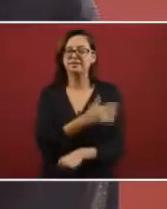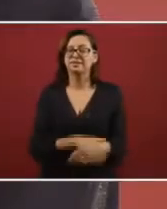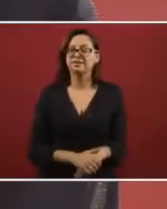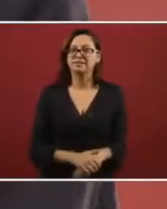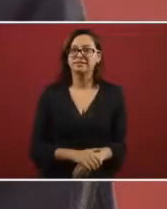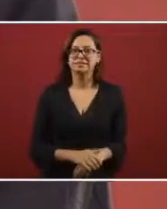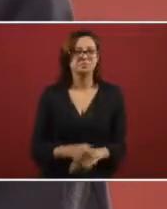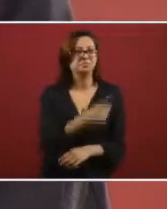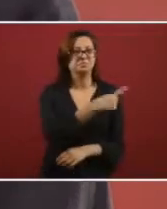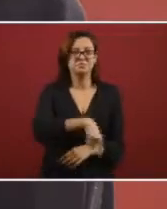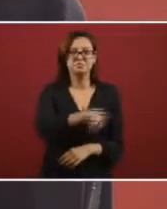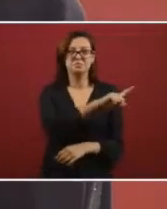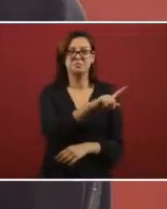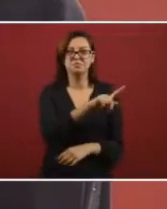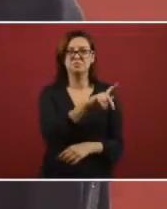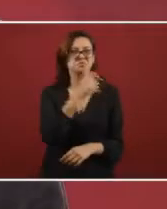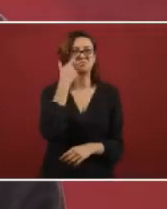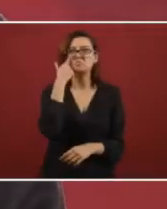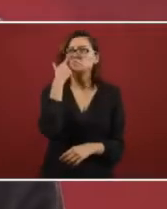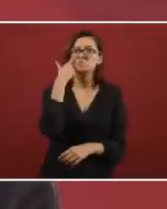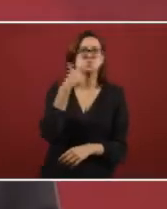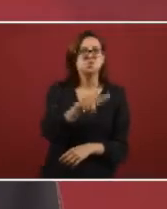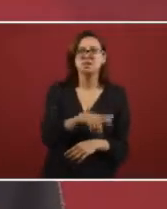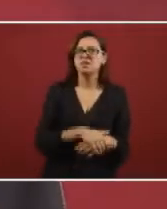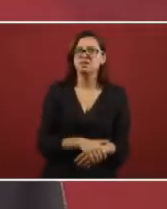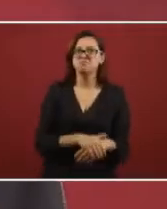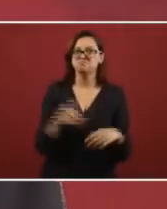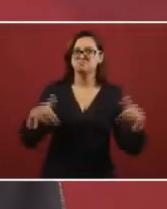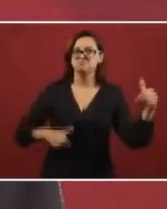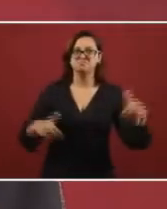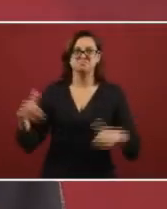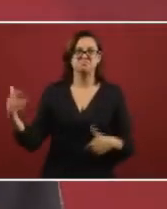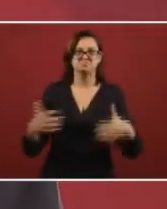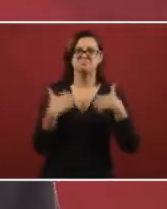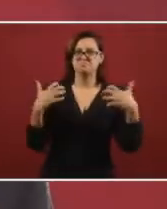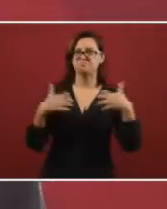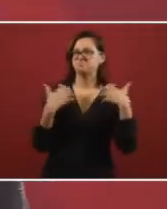don't want us to do anything. They're bothered.